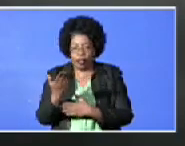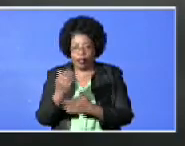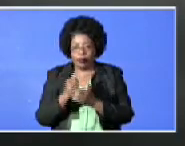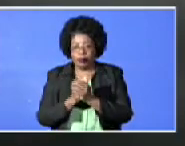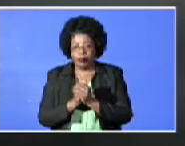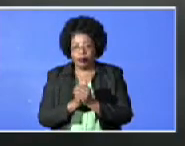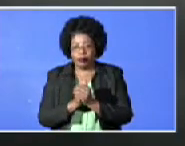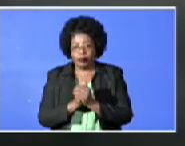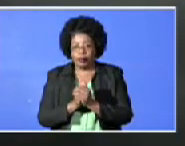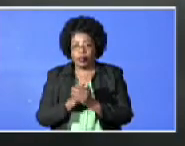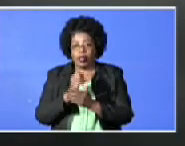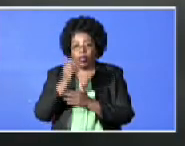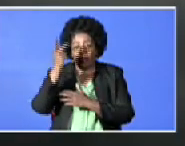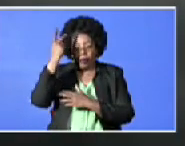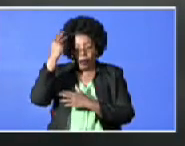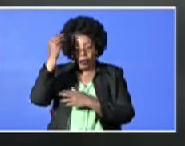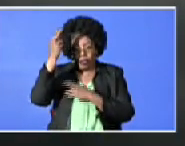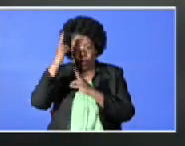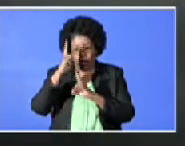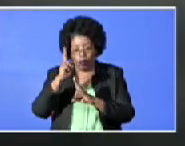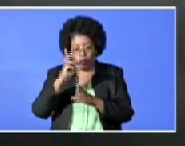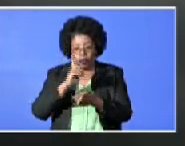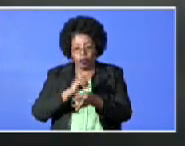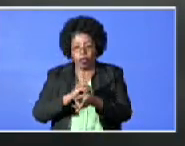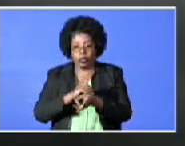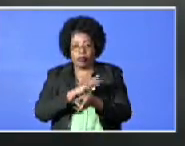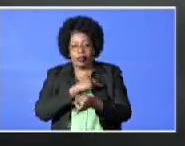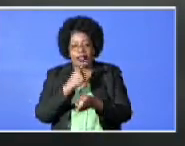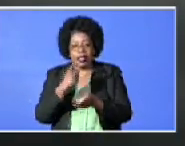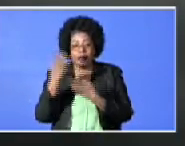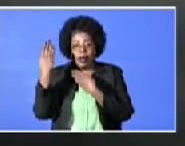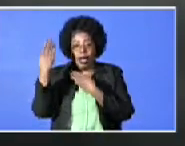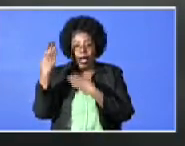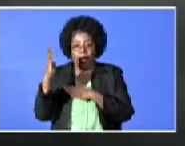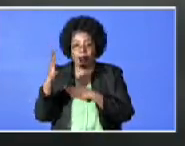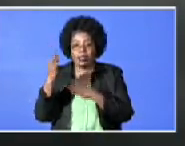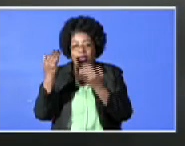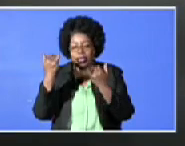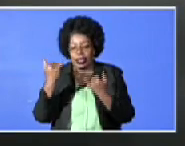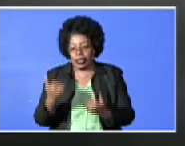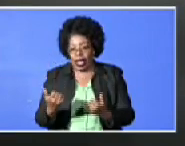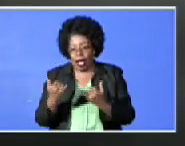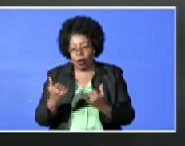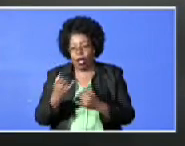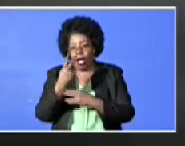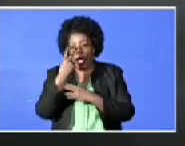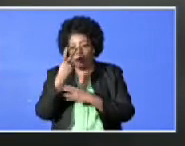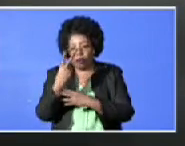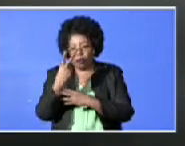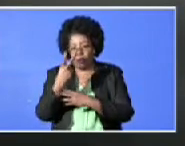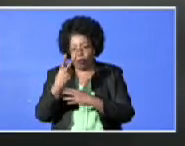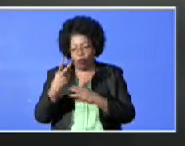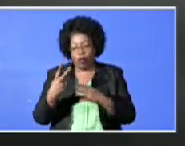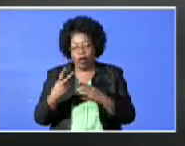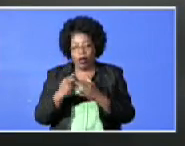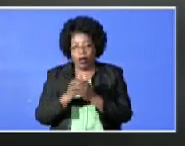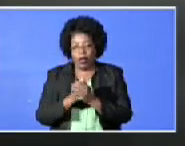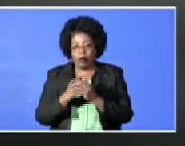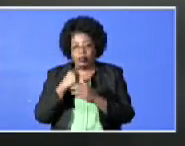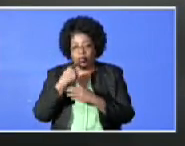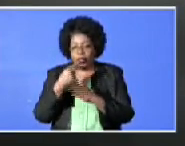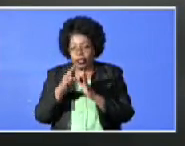Well, Prime Minister, the Most Honorable Dr. Hubert Minnis says the Bahamas is now facing two crises from COVID-19,